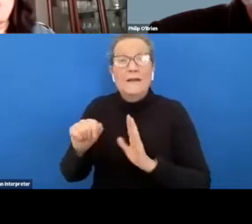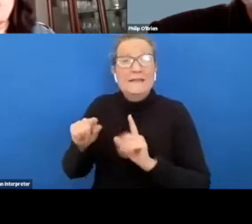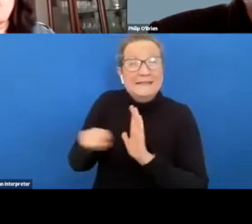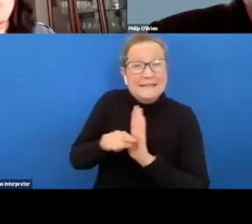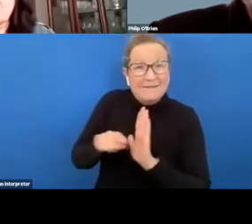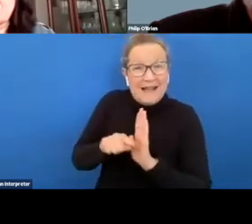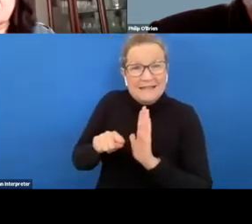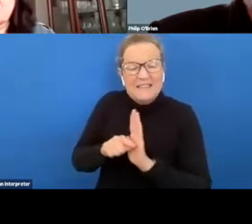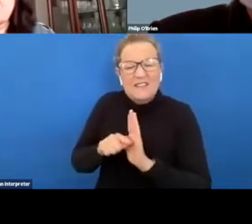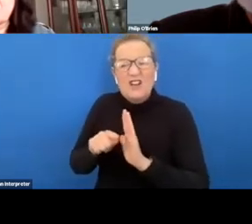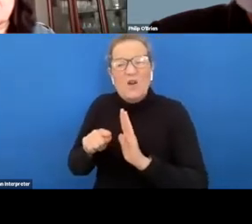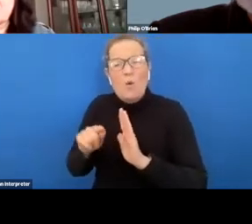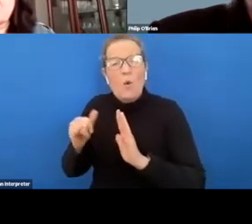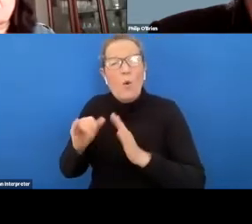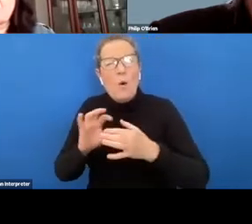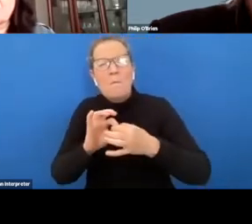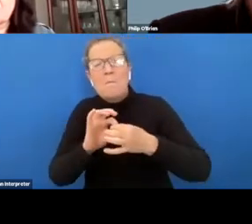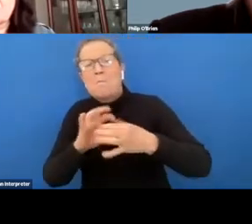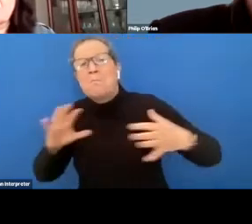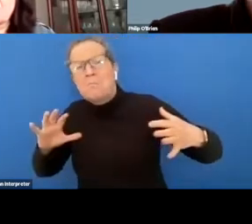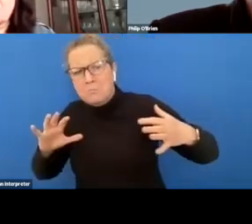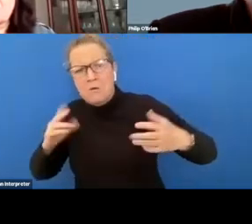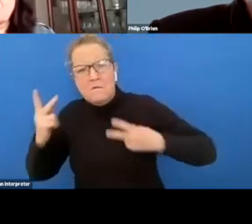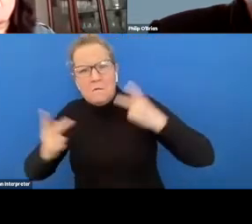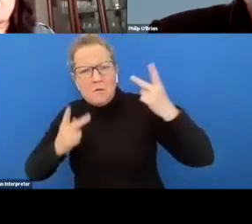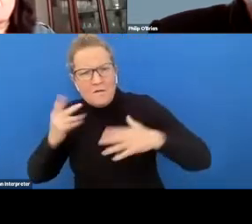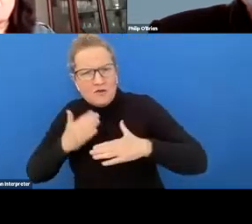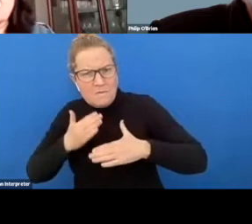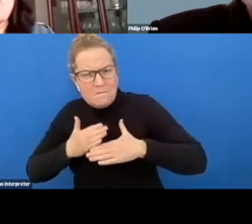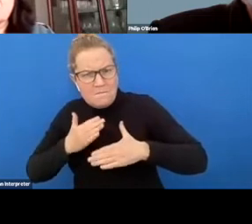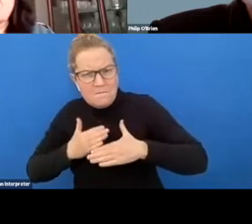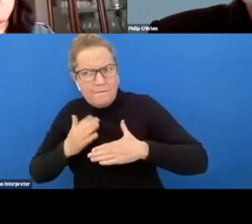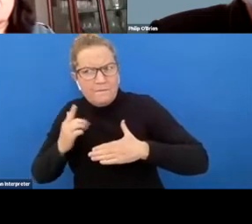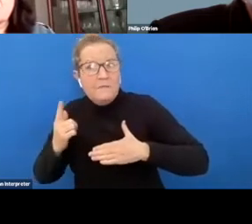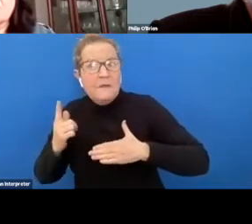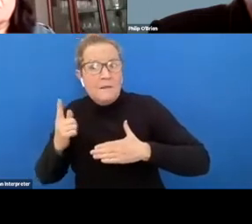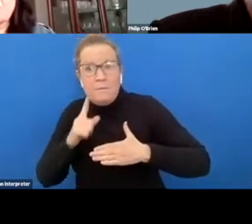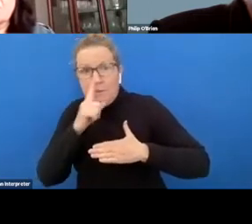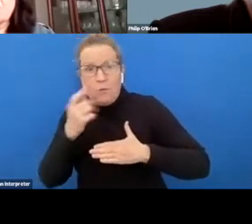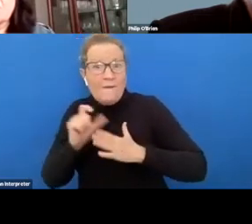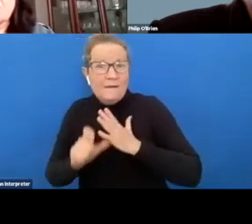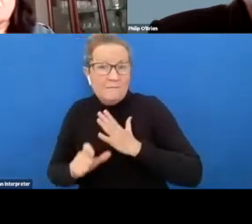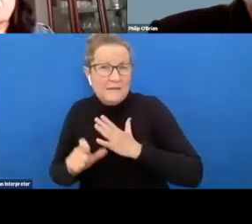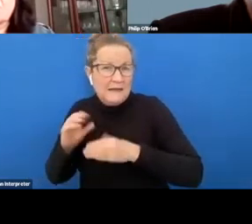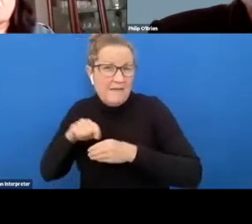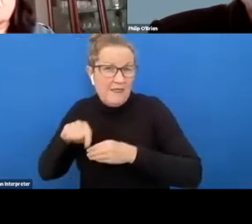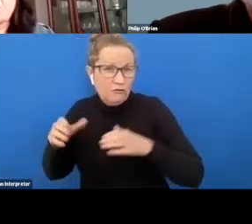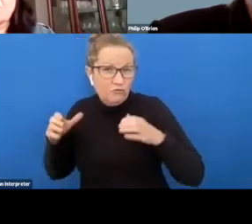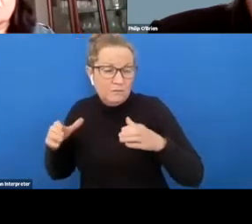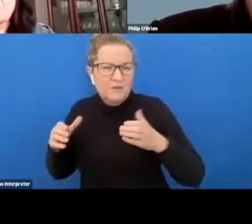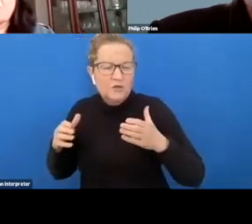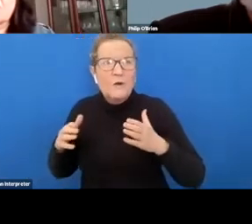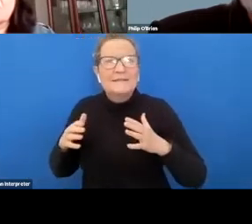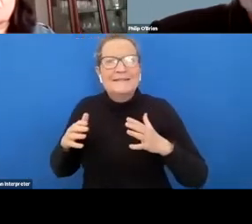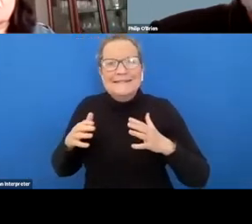disengaged in the work in the job seeking area including people with disabilities um so it's it's a work in